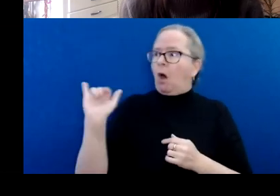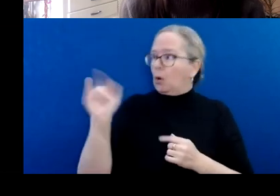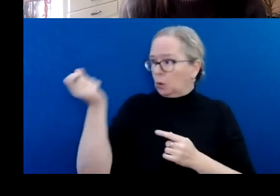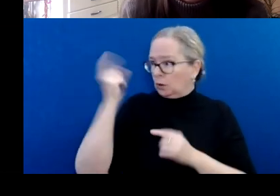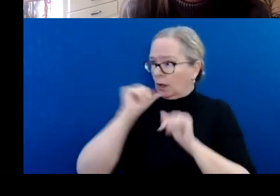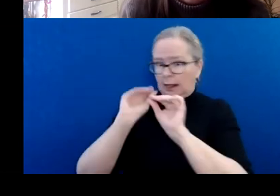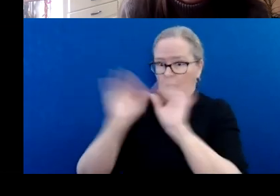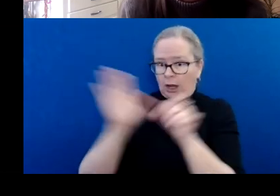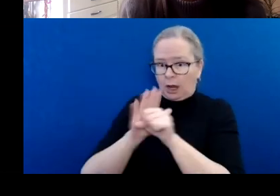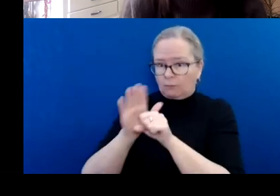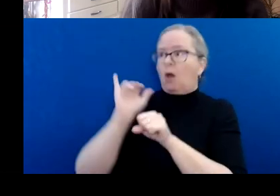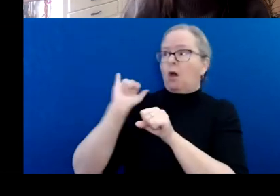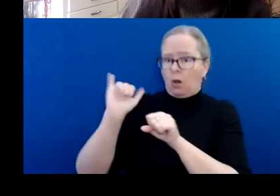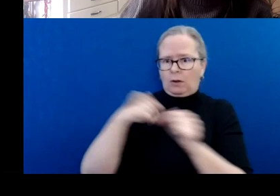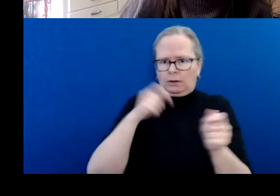clearer and more specific.